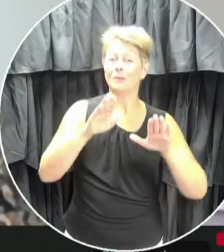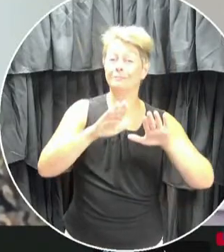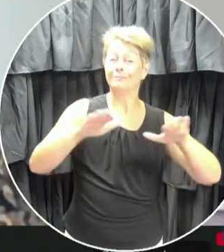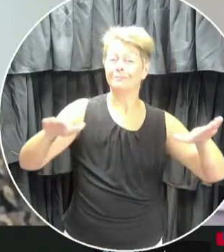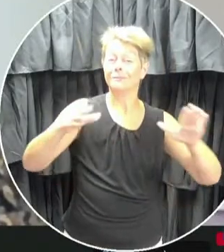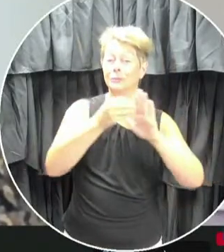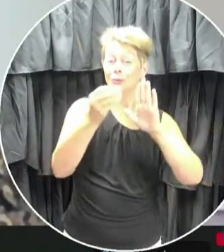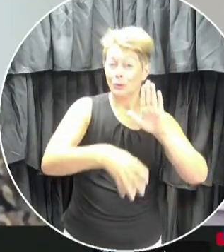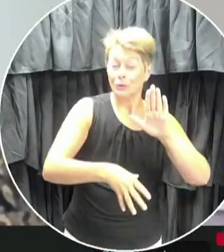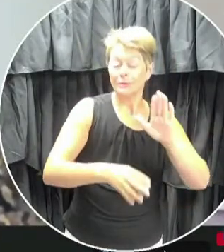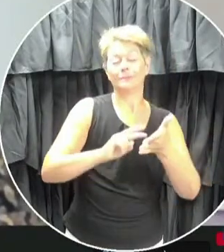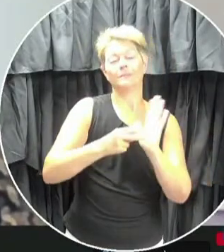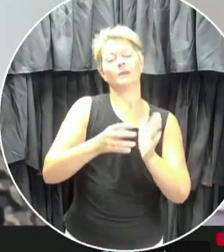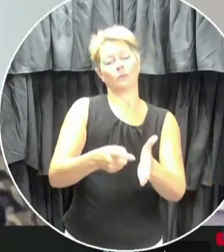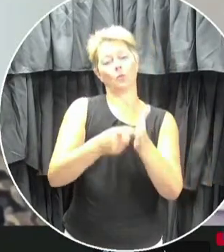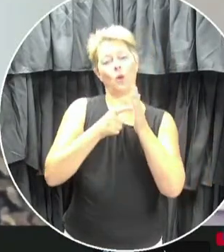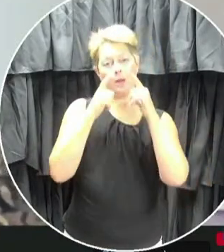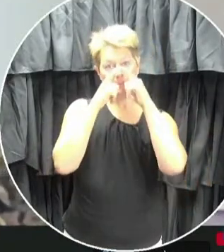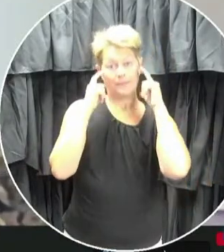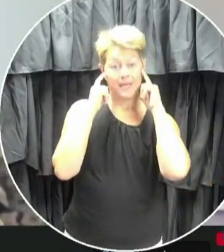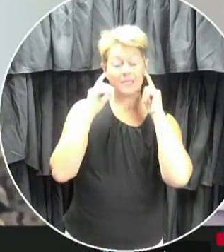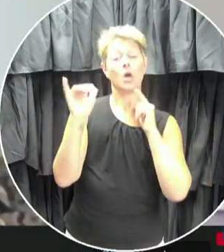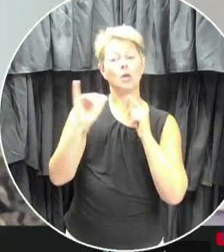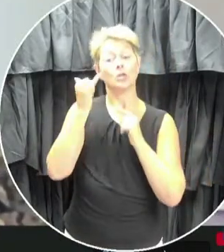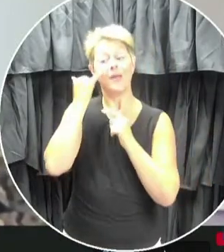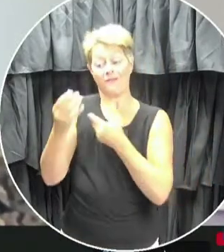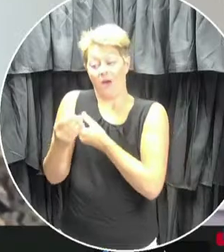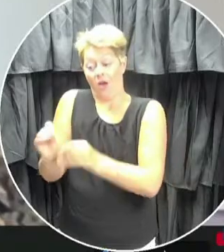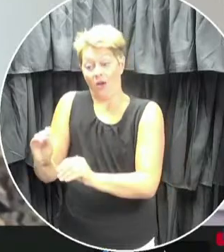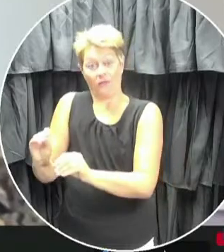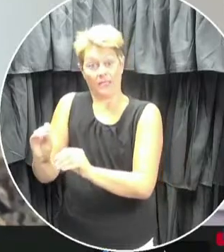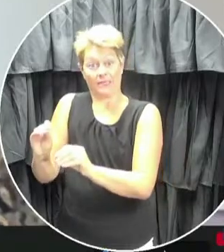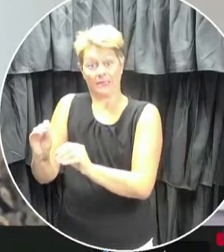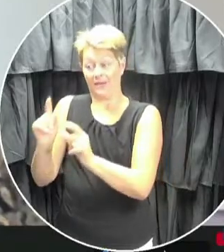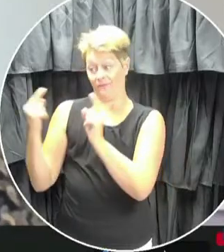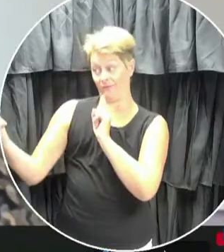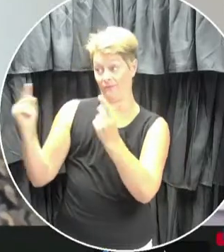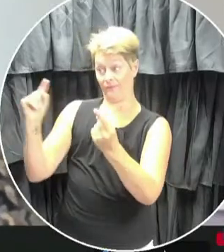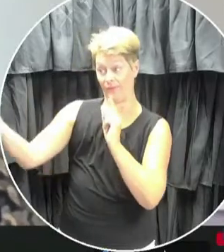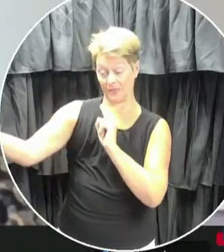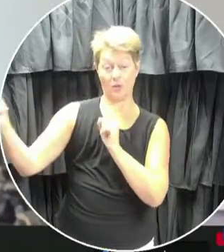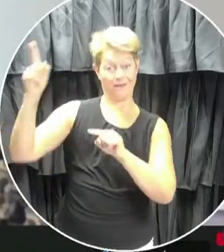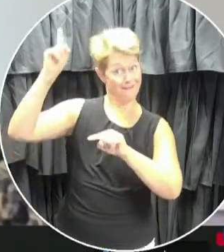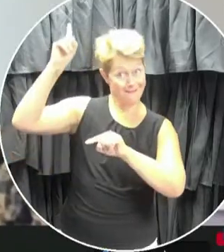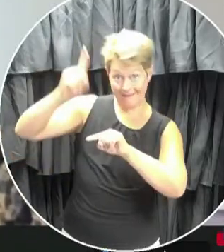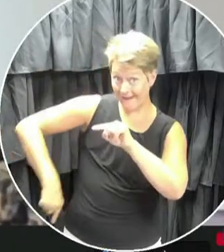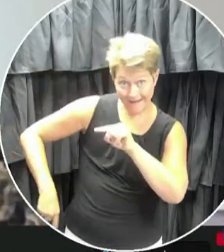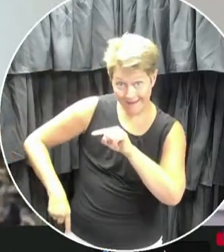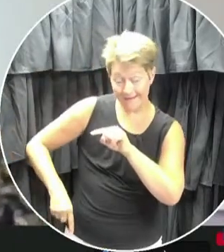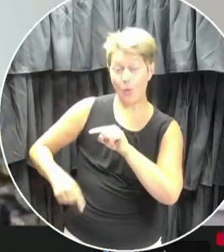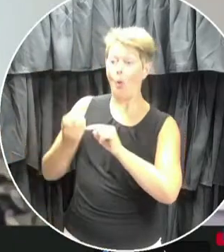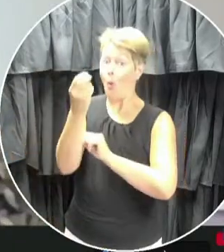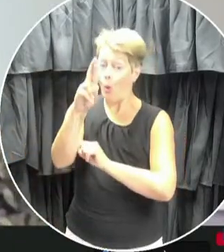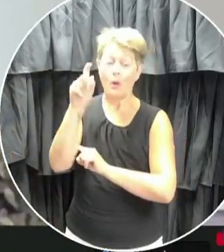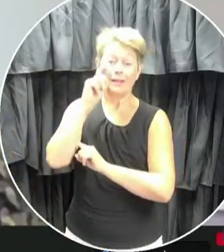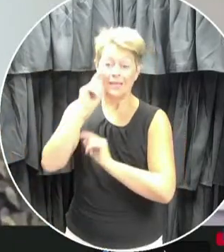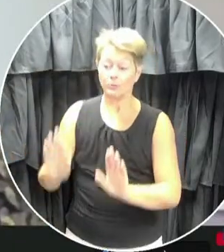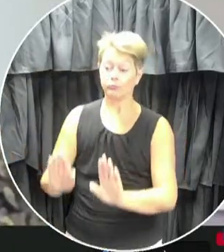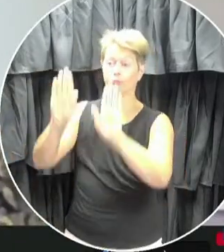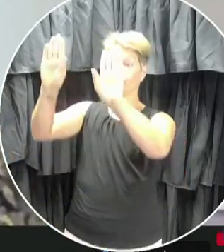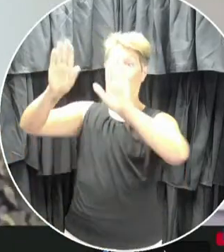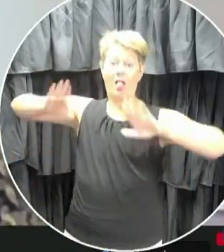in the office, if physical distancing is not achievable and barriers such as plexiglass are not in place for office staff.